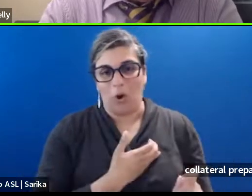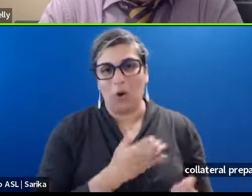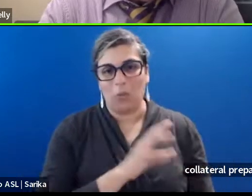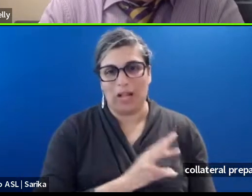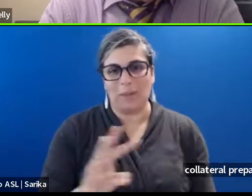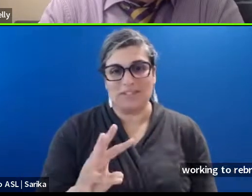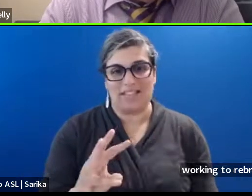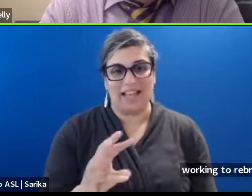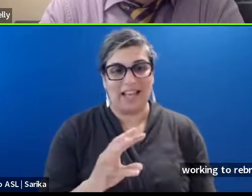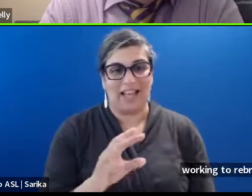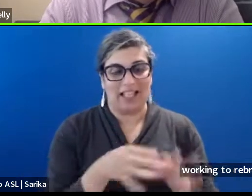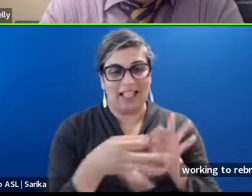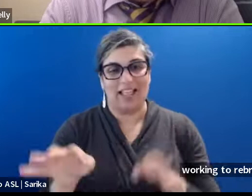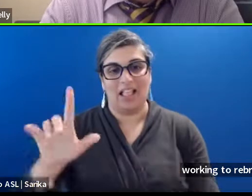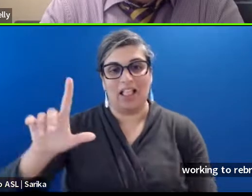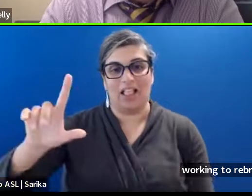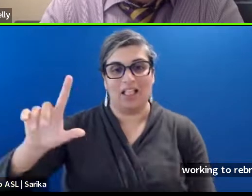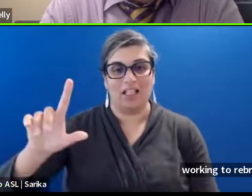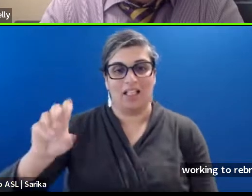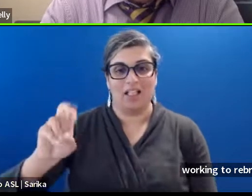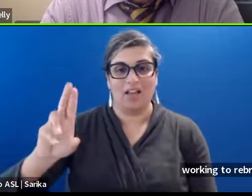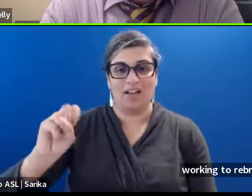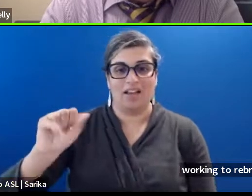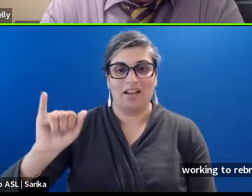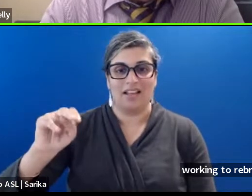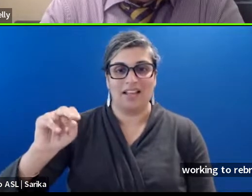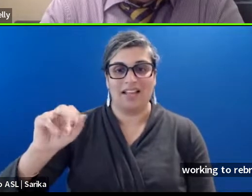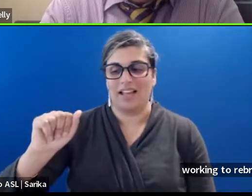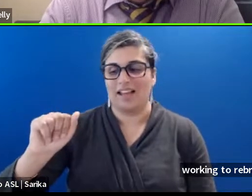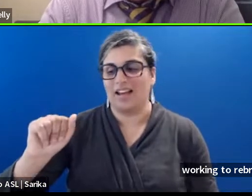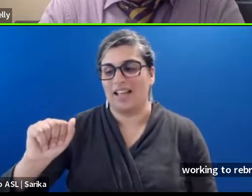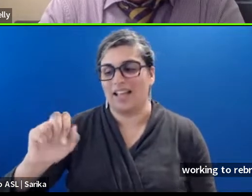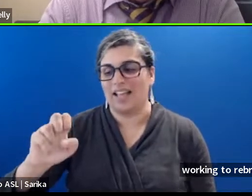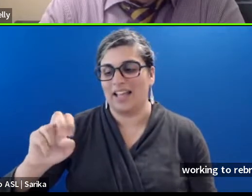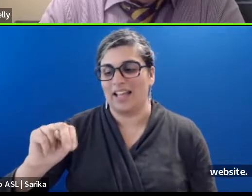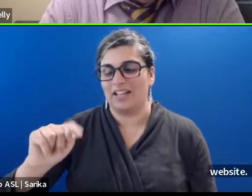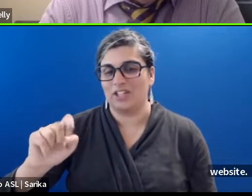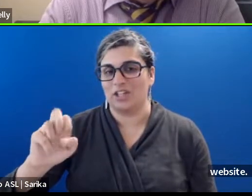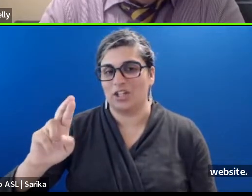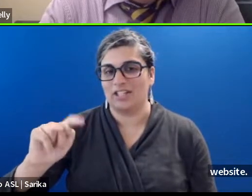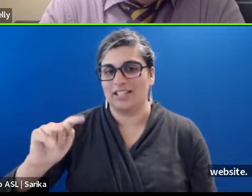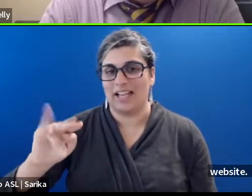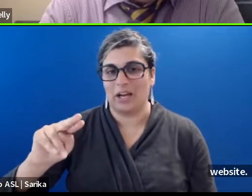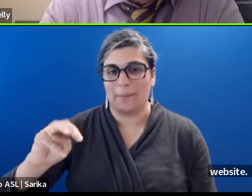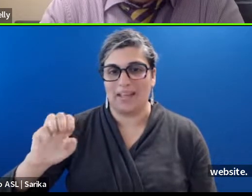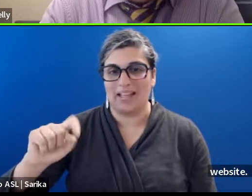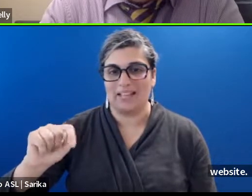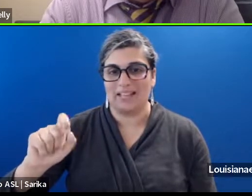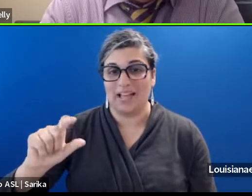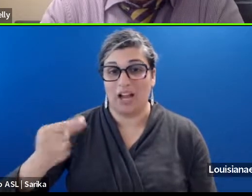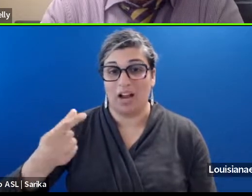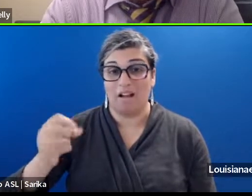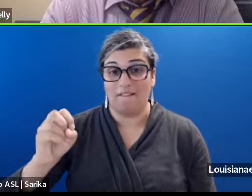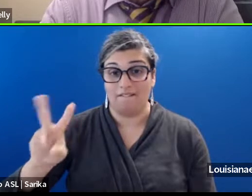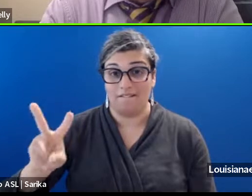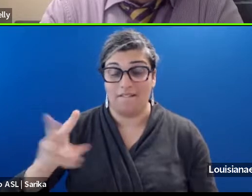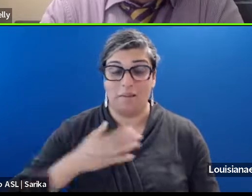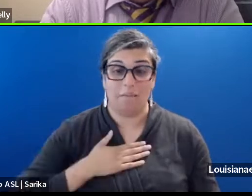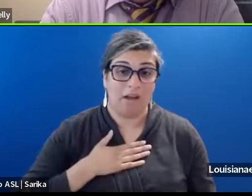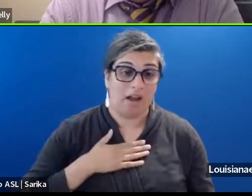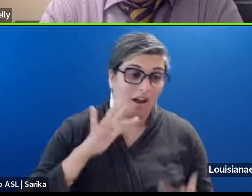link to that is. Louisiana. Entertainment. Dot. Gov. My contact information. my team's contact information.